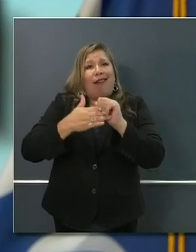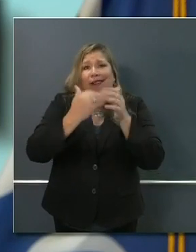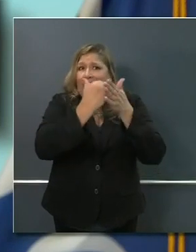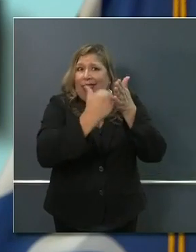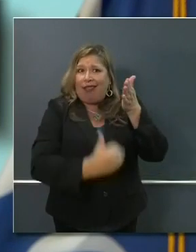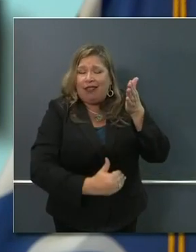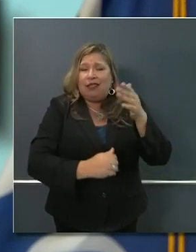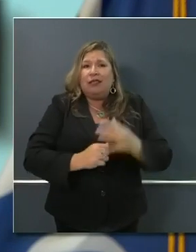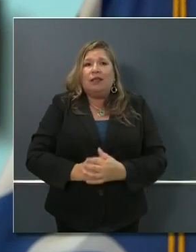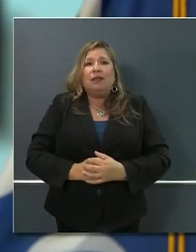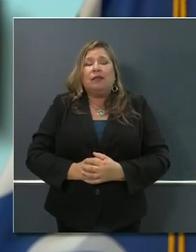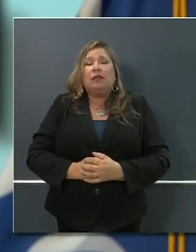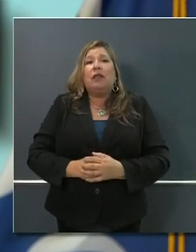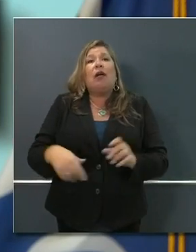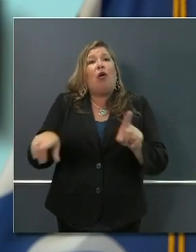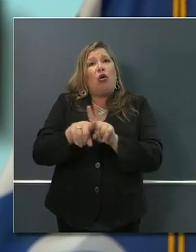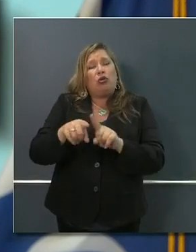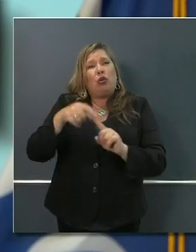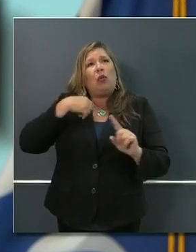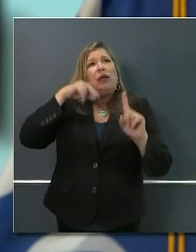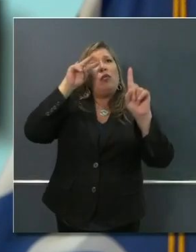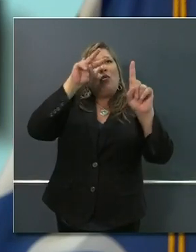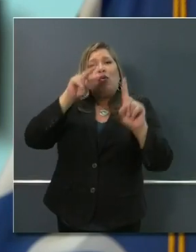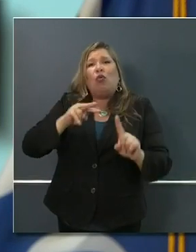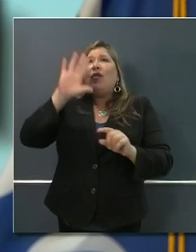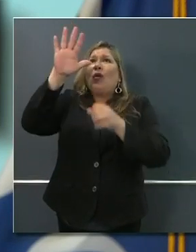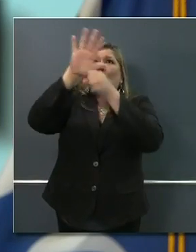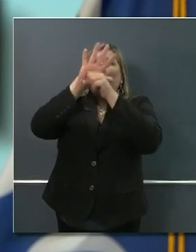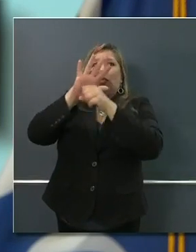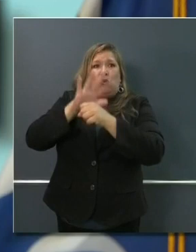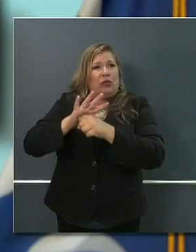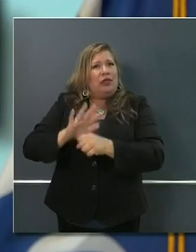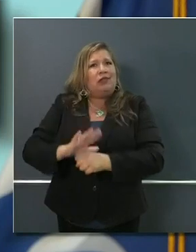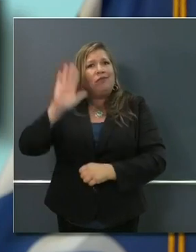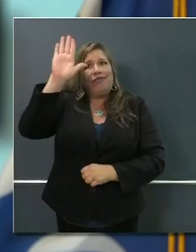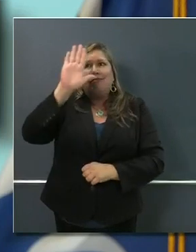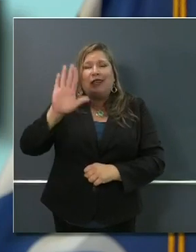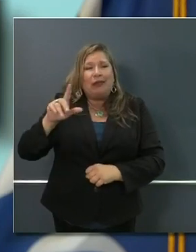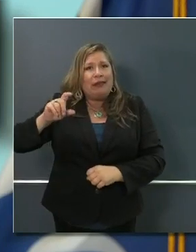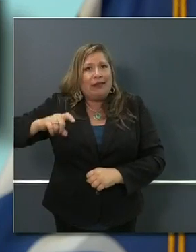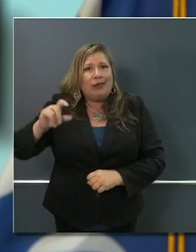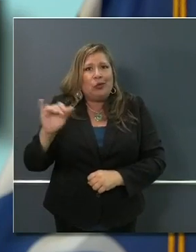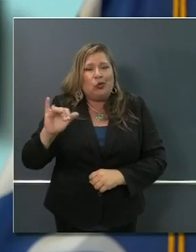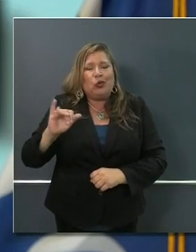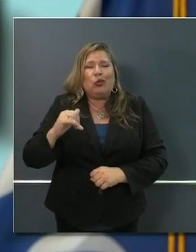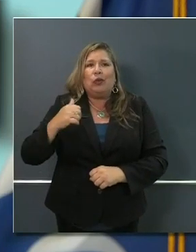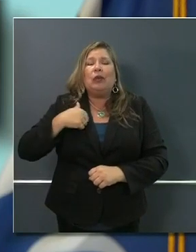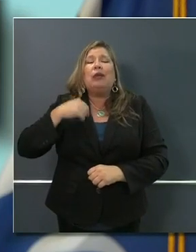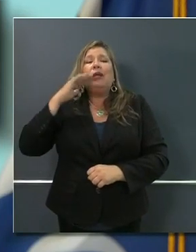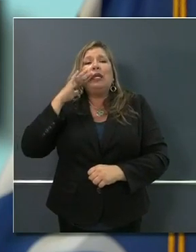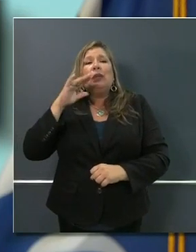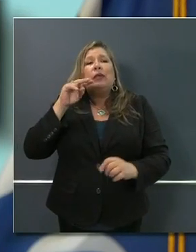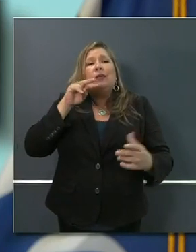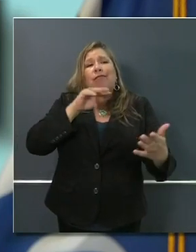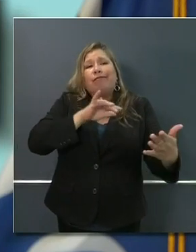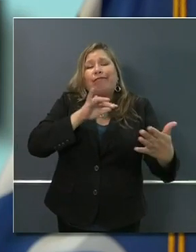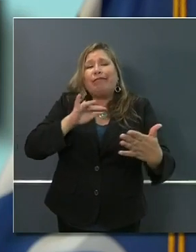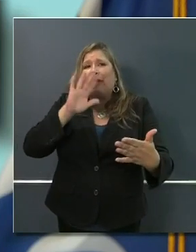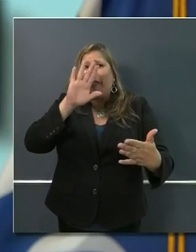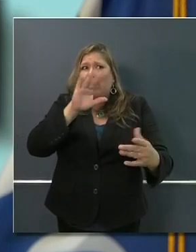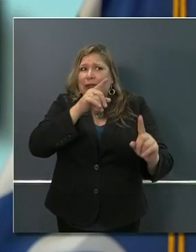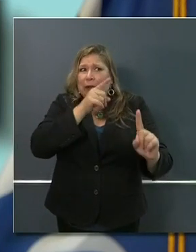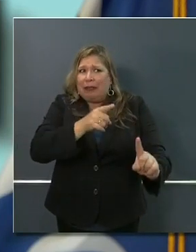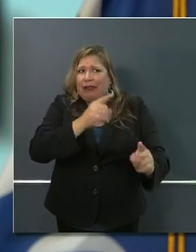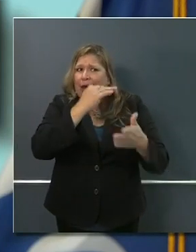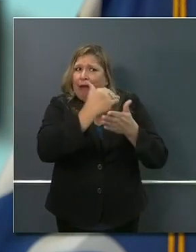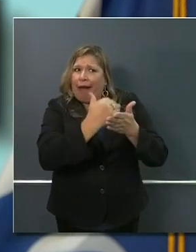regional alignment and the rest. And we'll be looking at some of the specifics that came out as it relates to their guidelines.